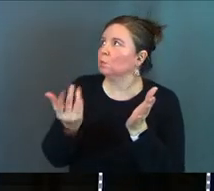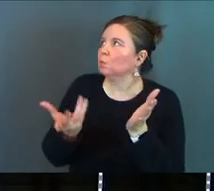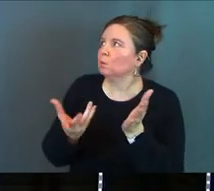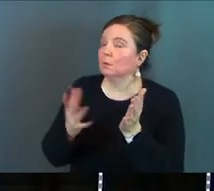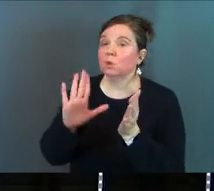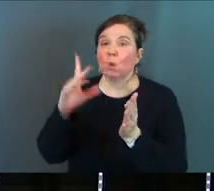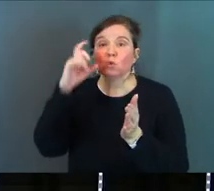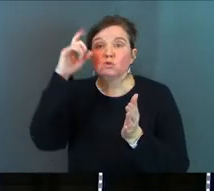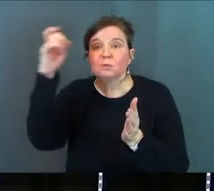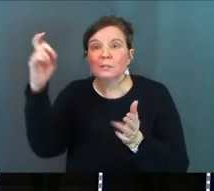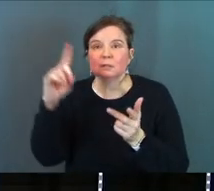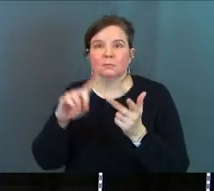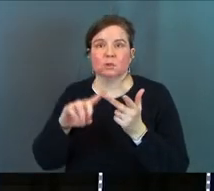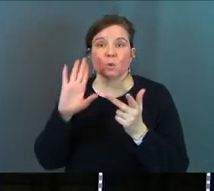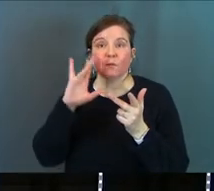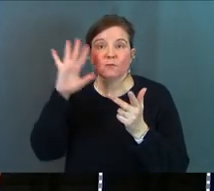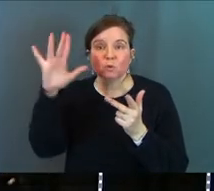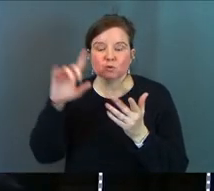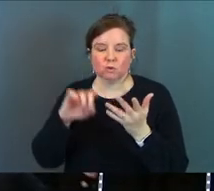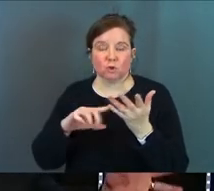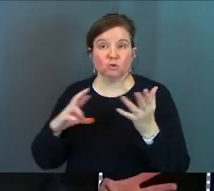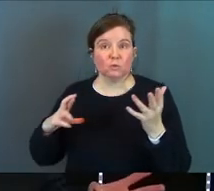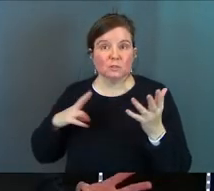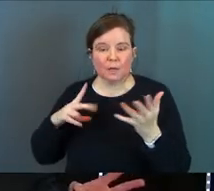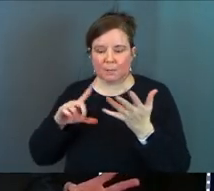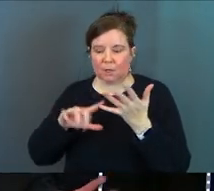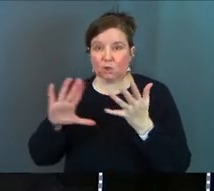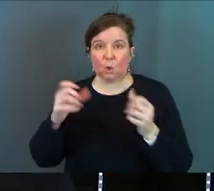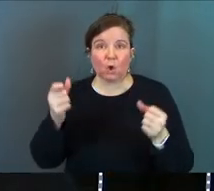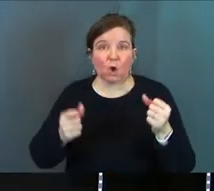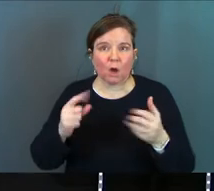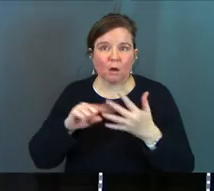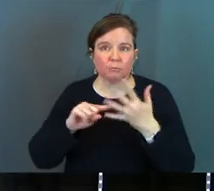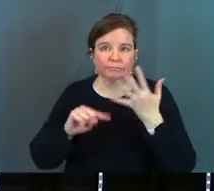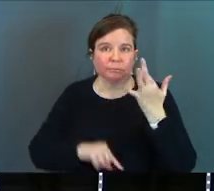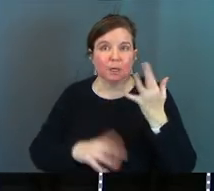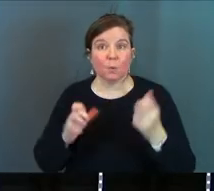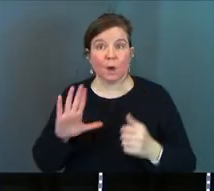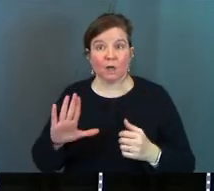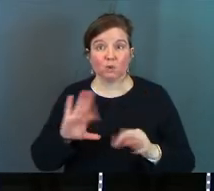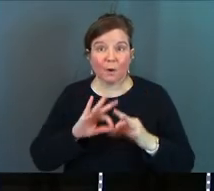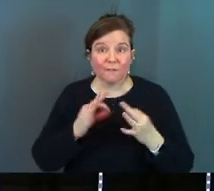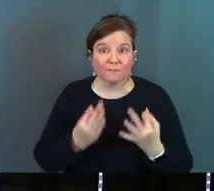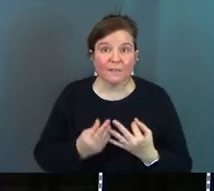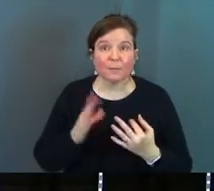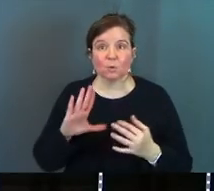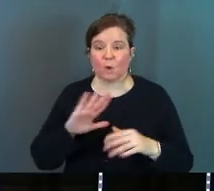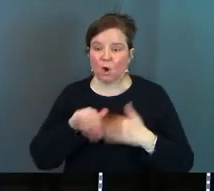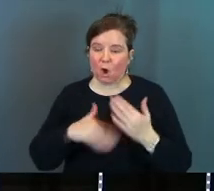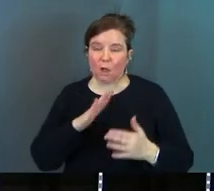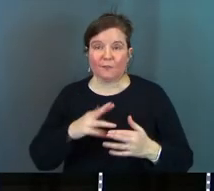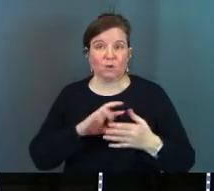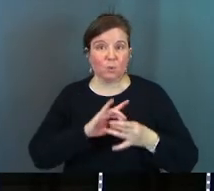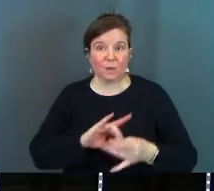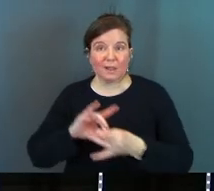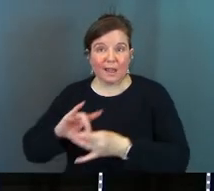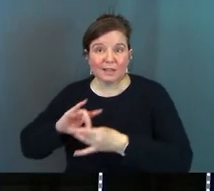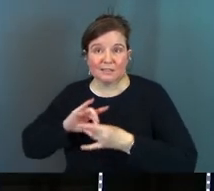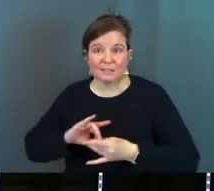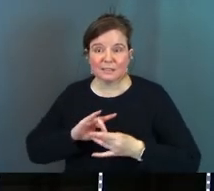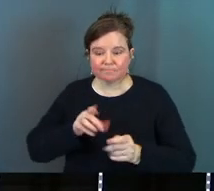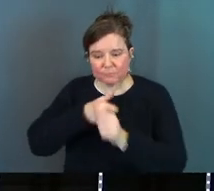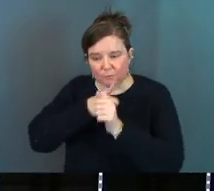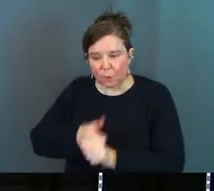wants your future and he wants your retirement and he wants your cars he also wants your family and he wants all of your relationships